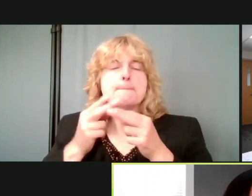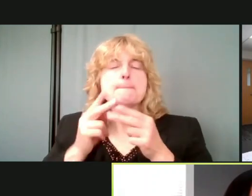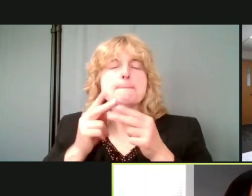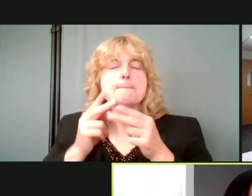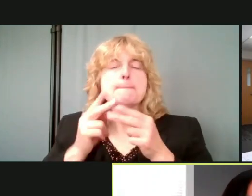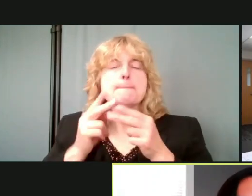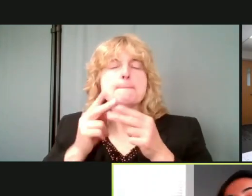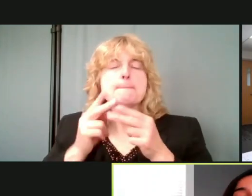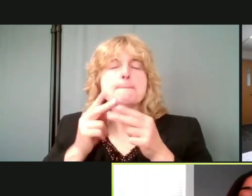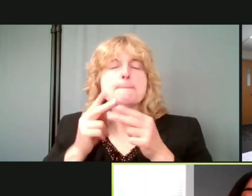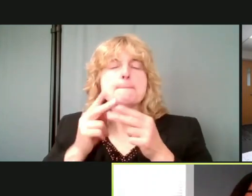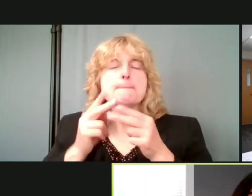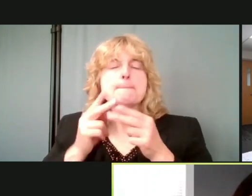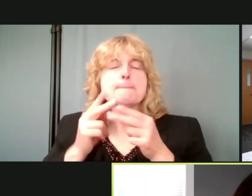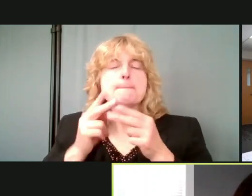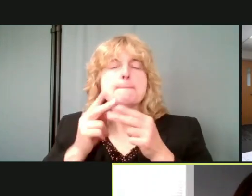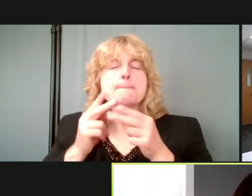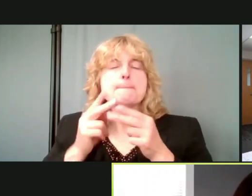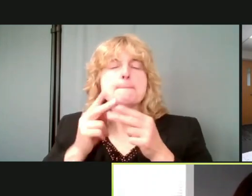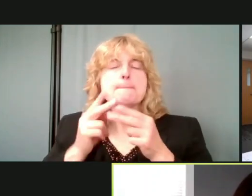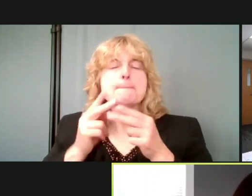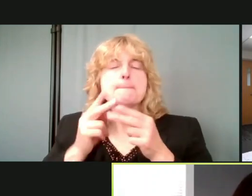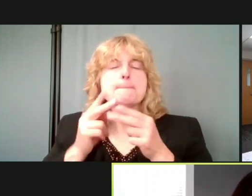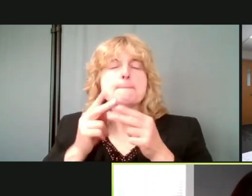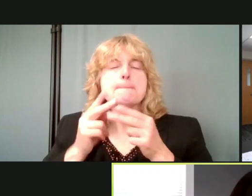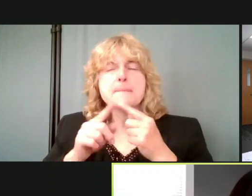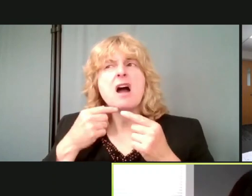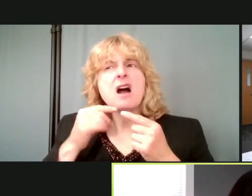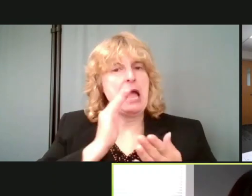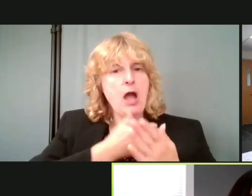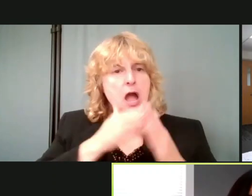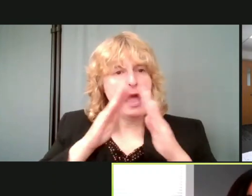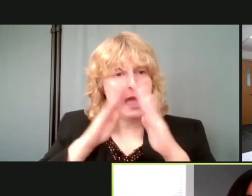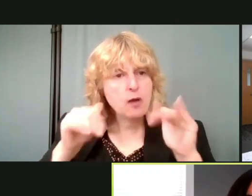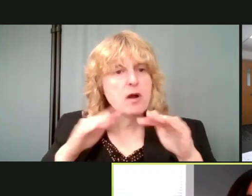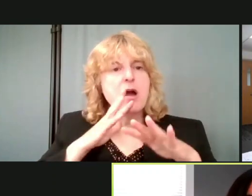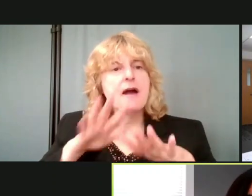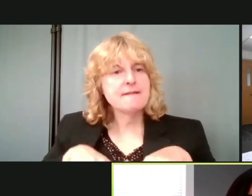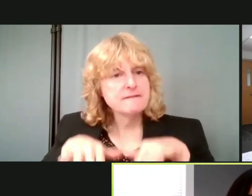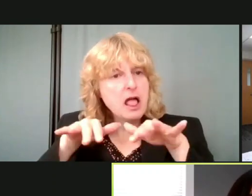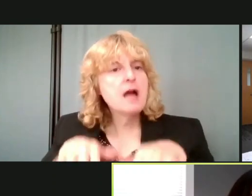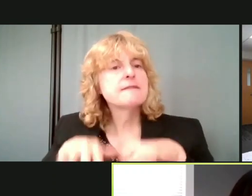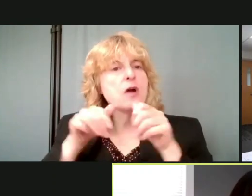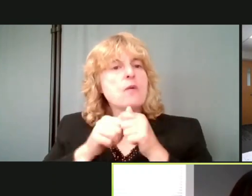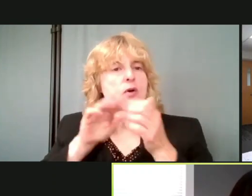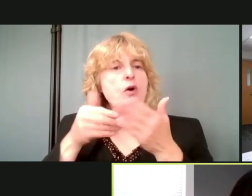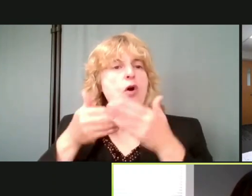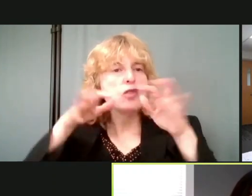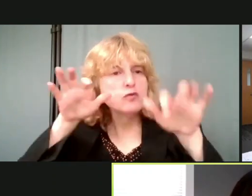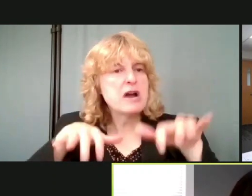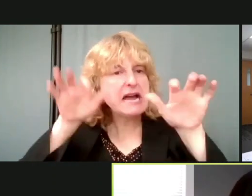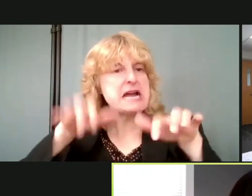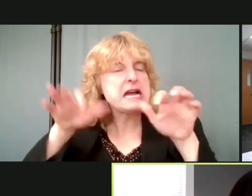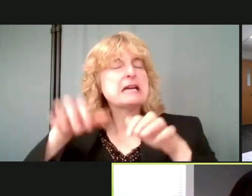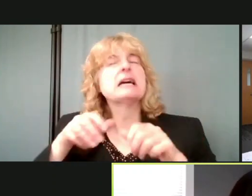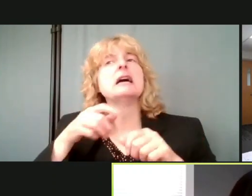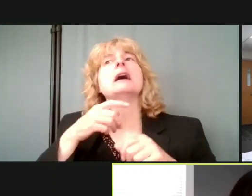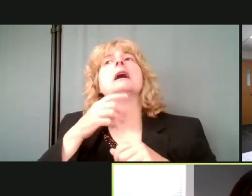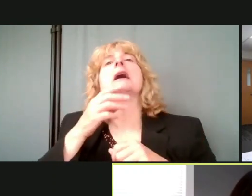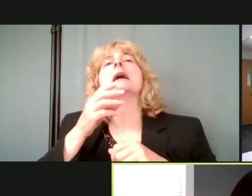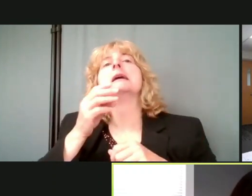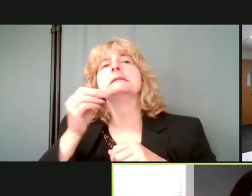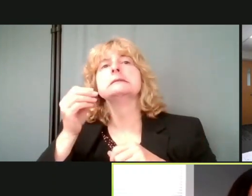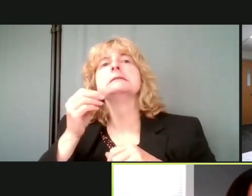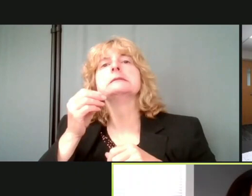with all the rain that we're getting. And she thinks it's, um, that's what's causing it. And so his hives have been coming, they've been, they flare up